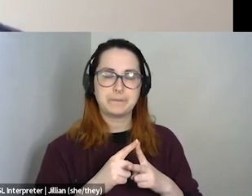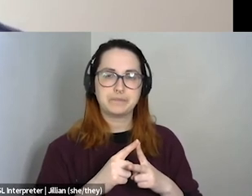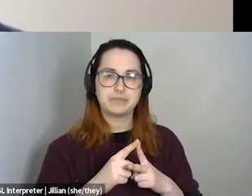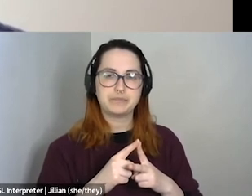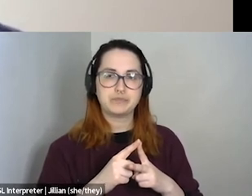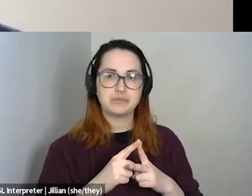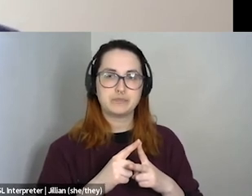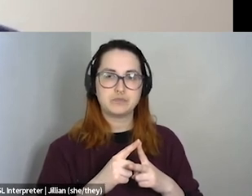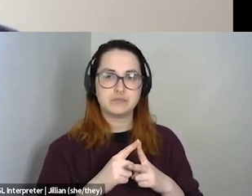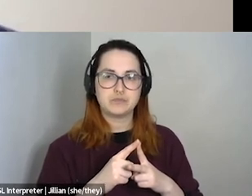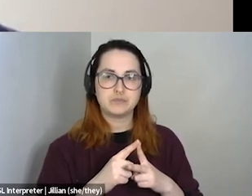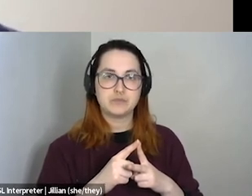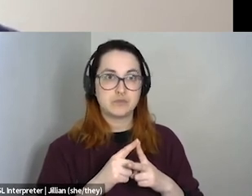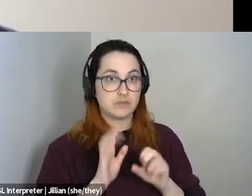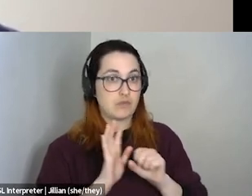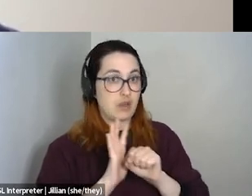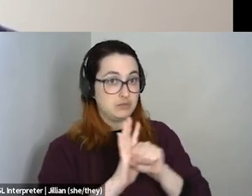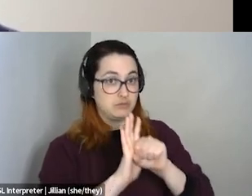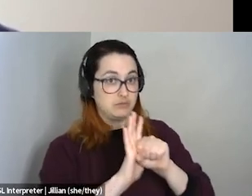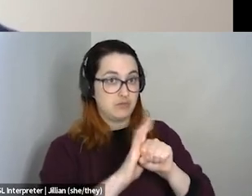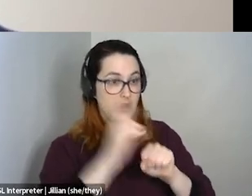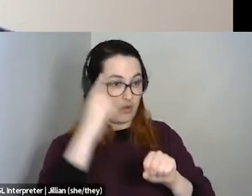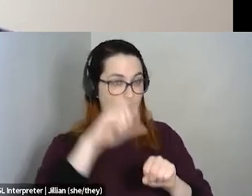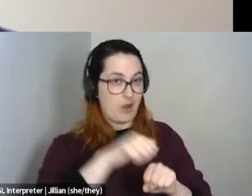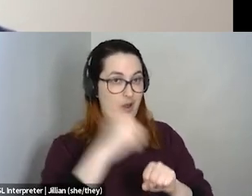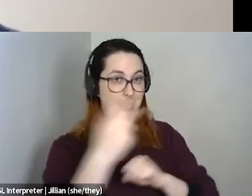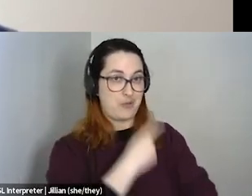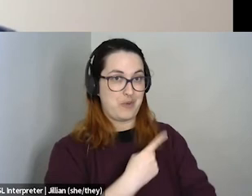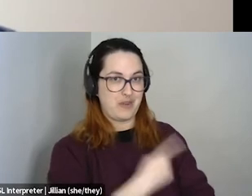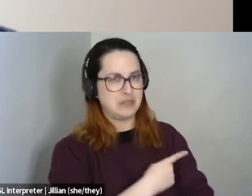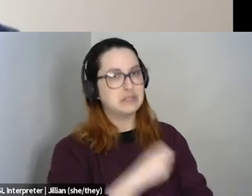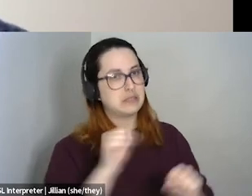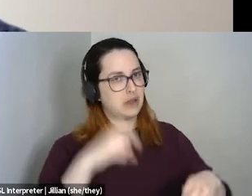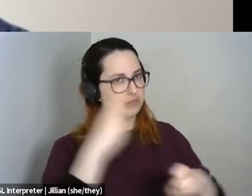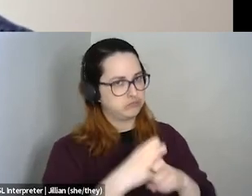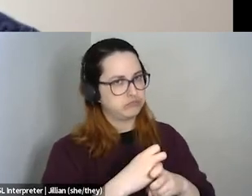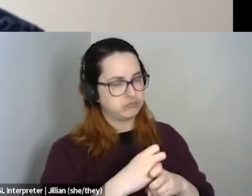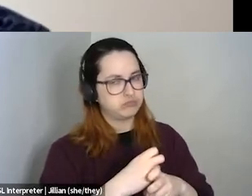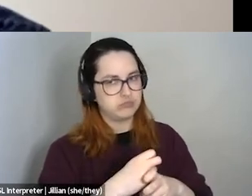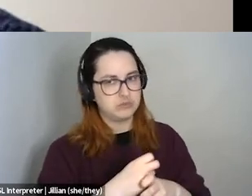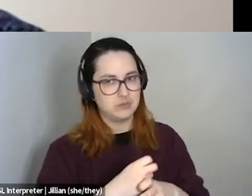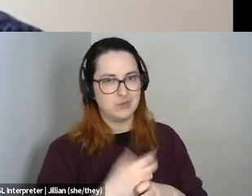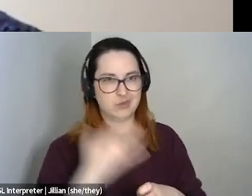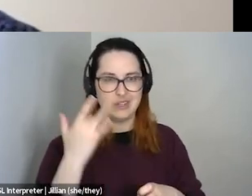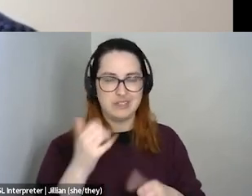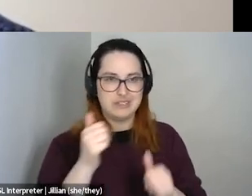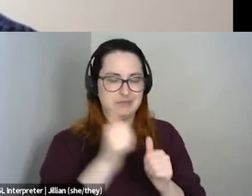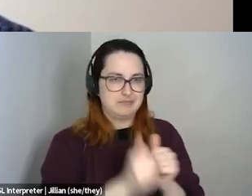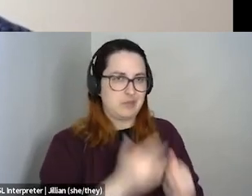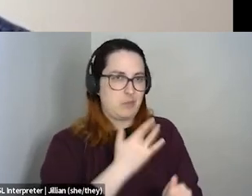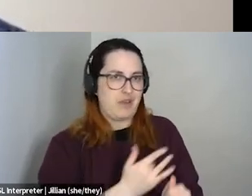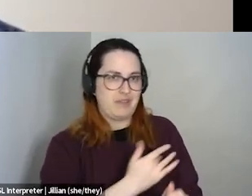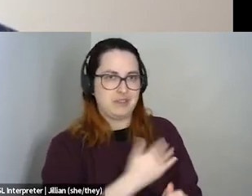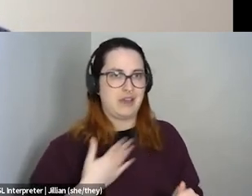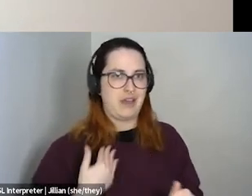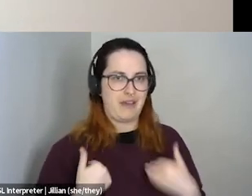sometimes it can be hard to advocate for another province because all of provinces struggle in similar ways